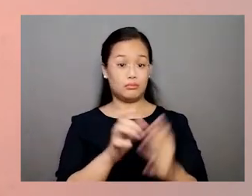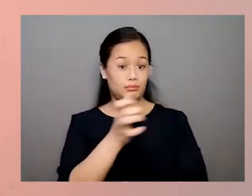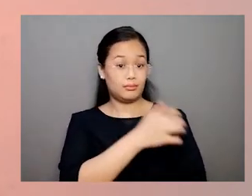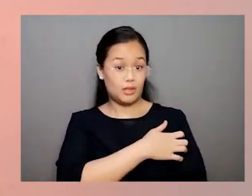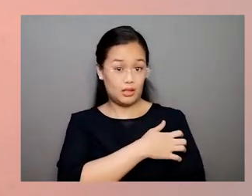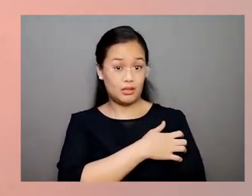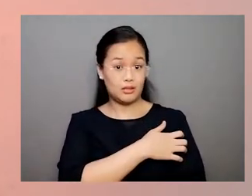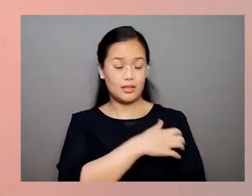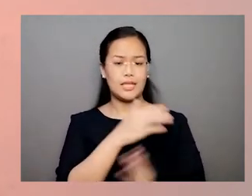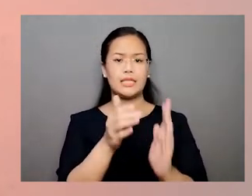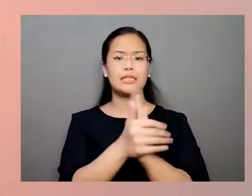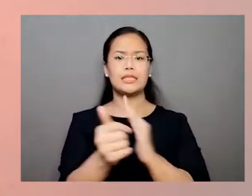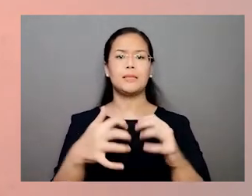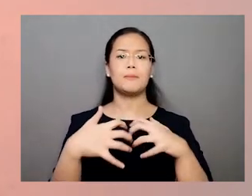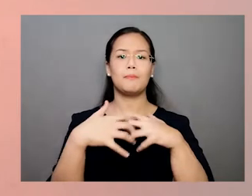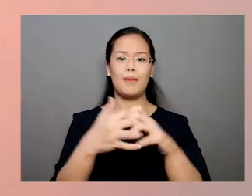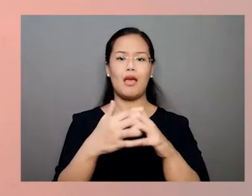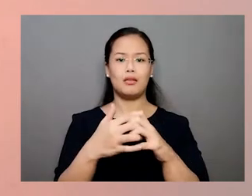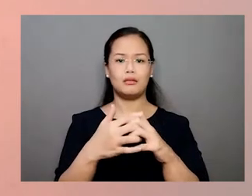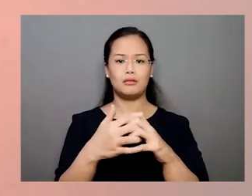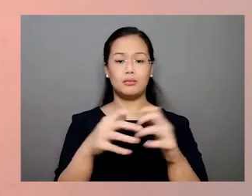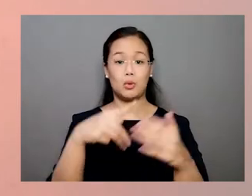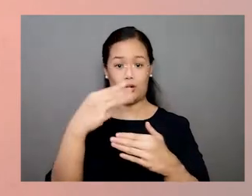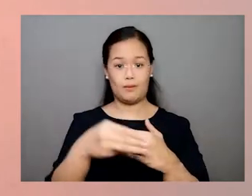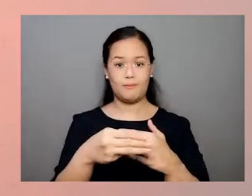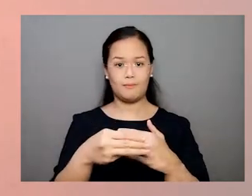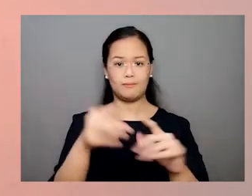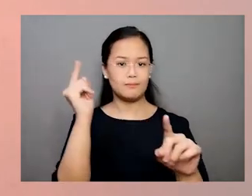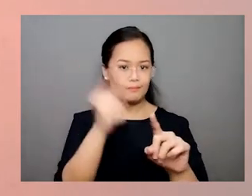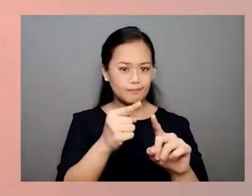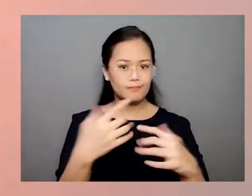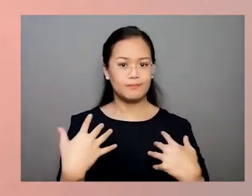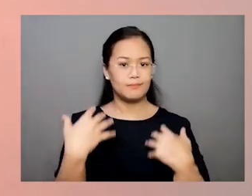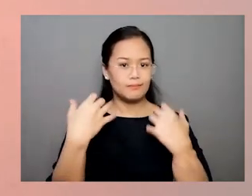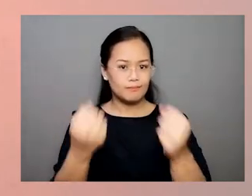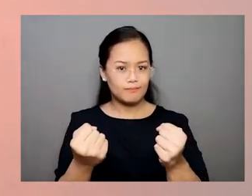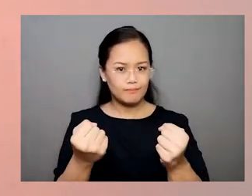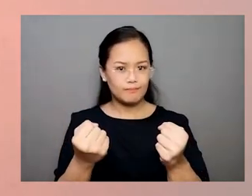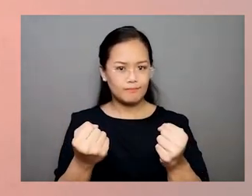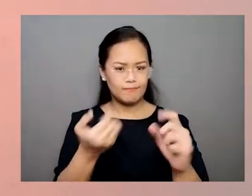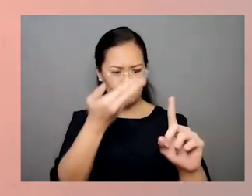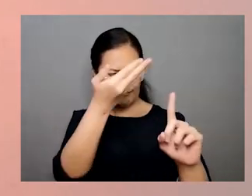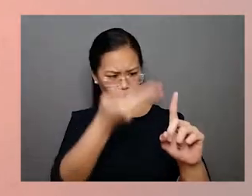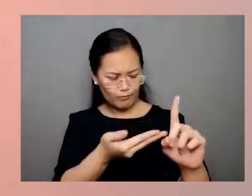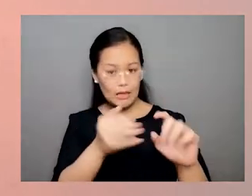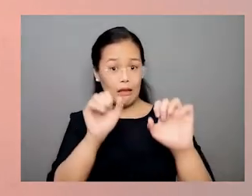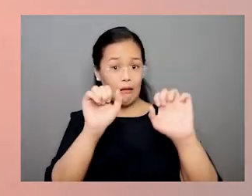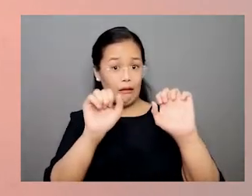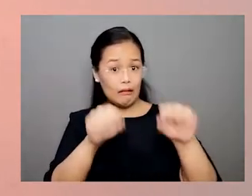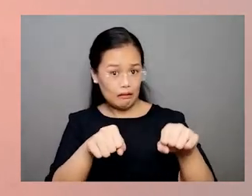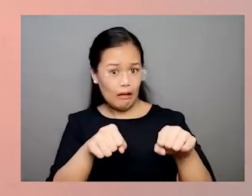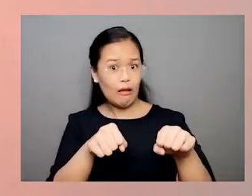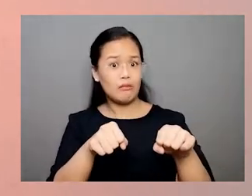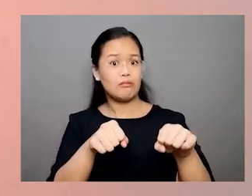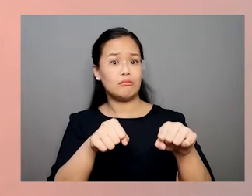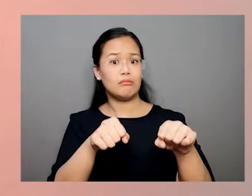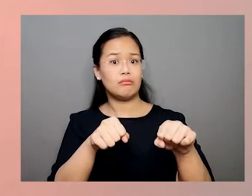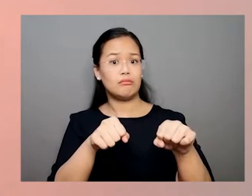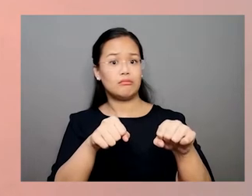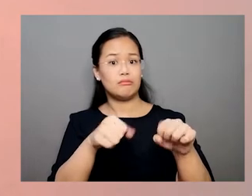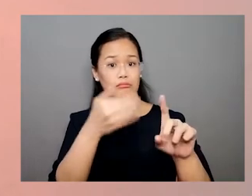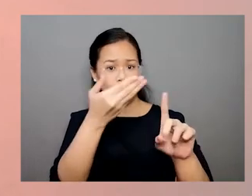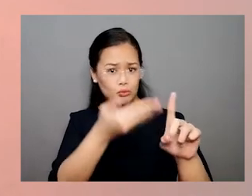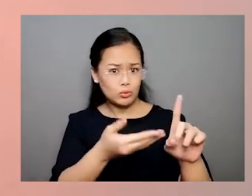Legal empowerment is a capacity-building program. It seeks to strengthen the ability of individuals and